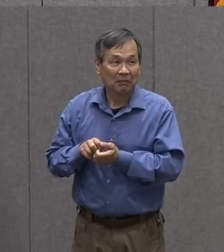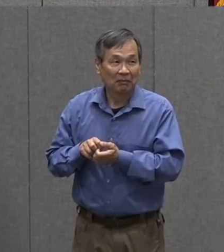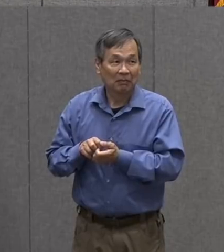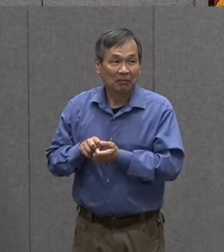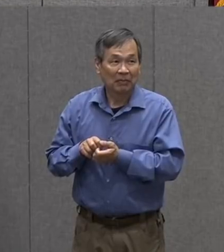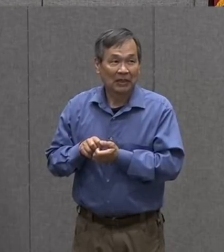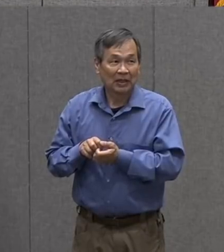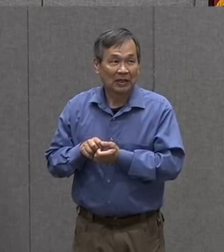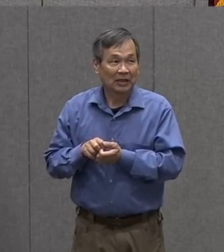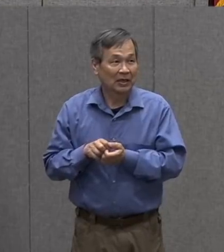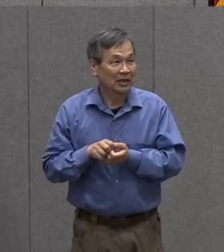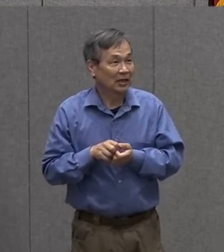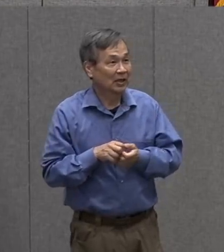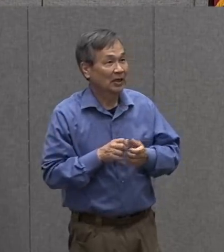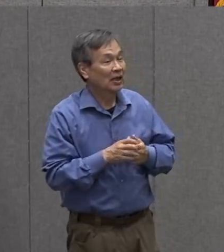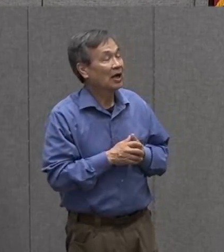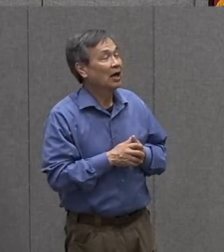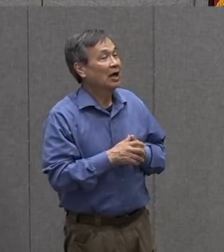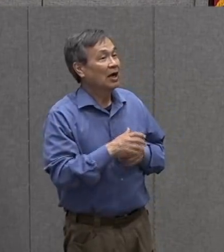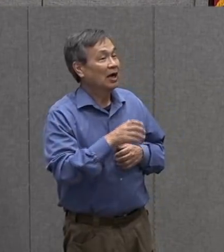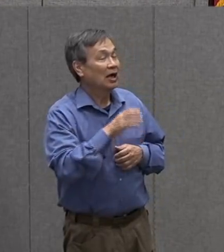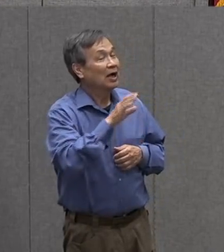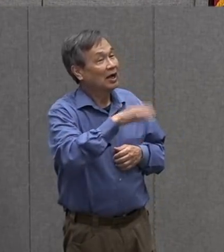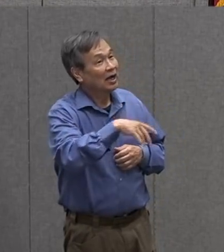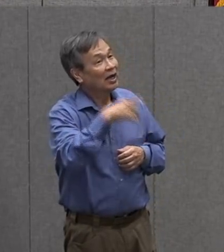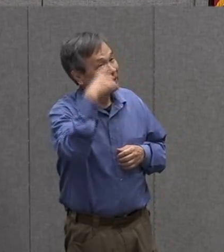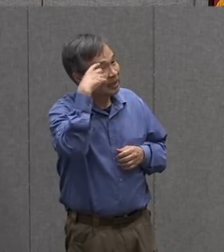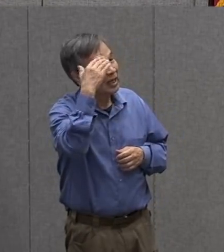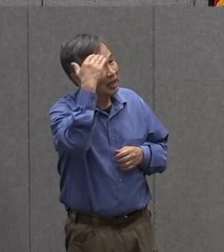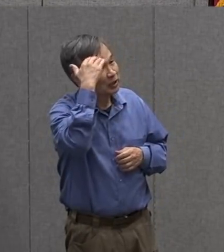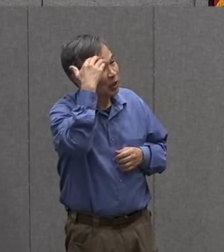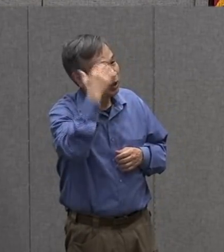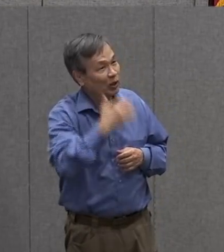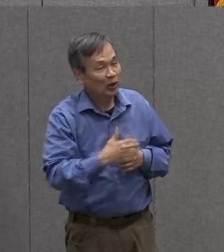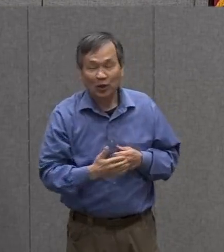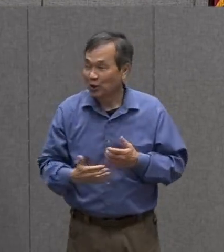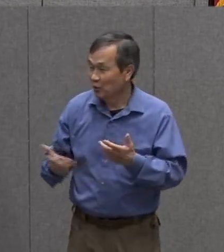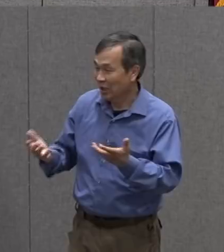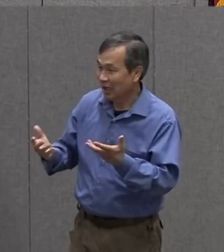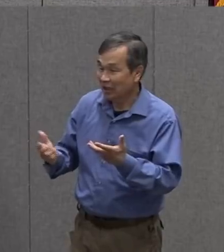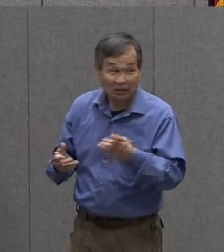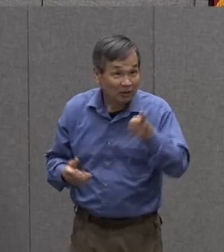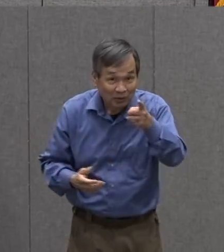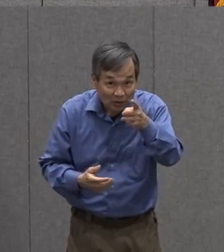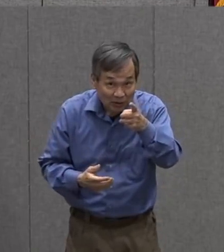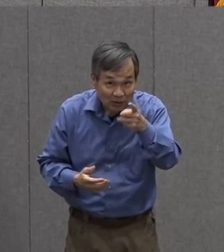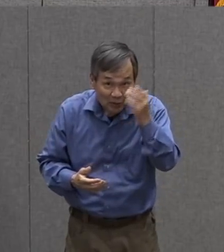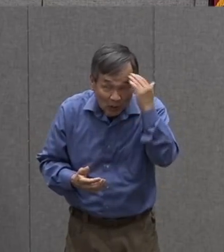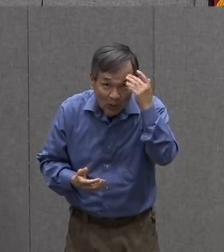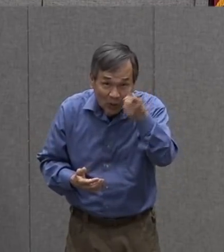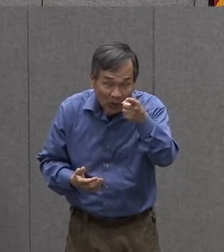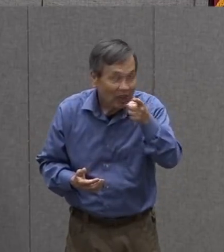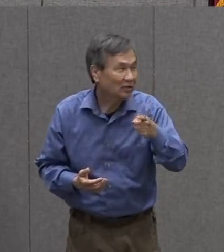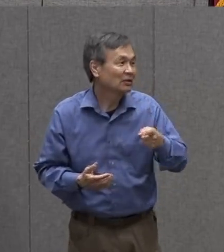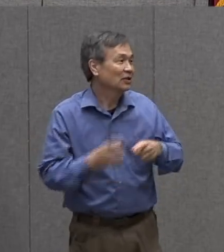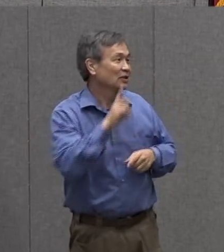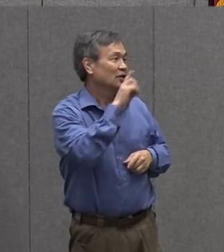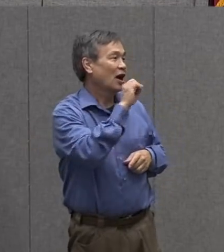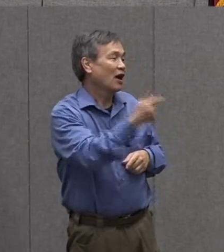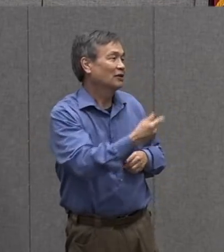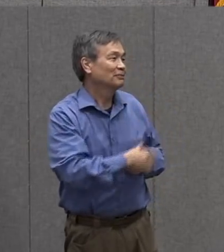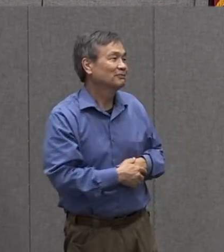miss Roxanne I think I know what am I do you know I think it's a dog